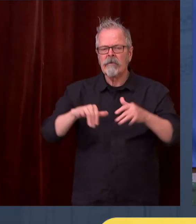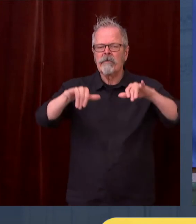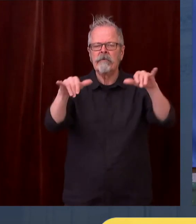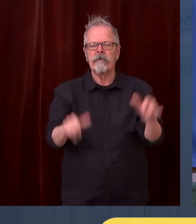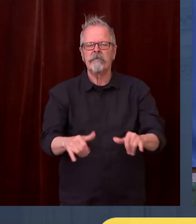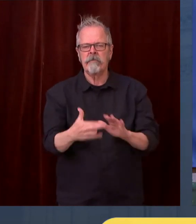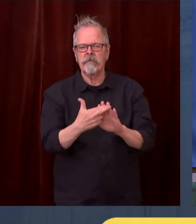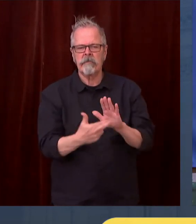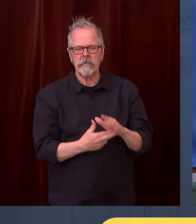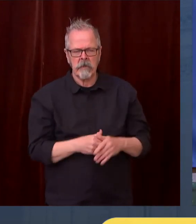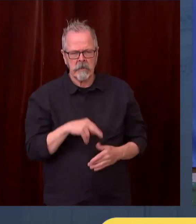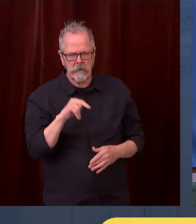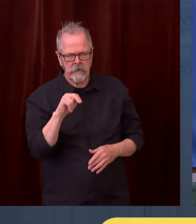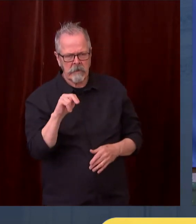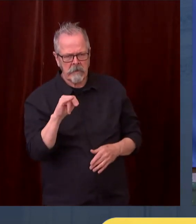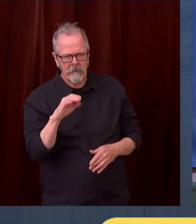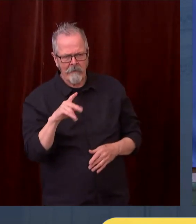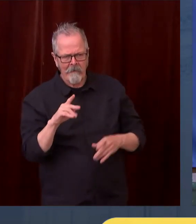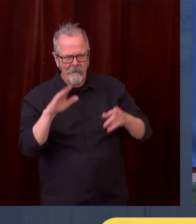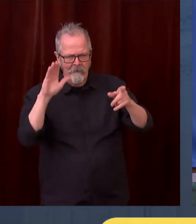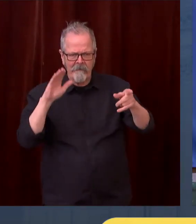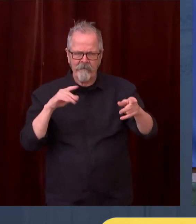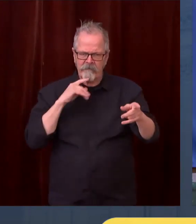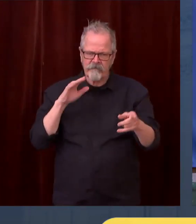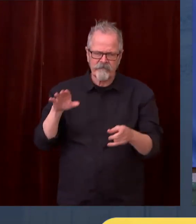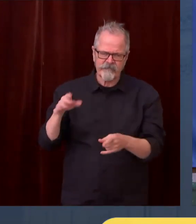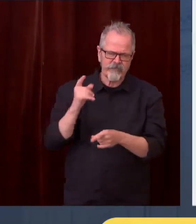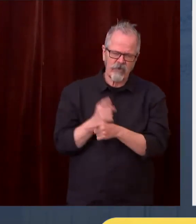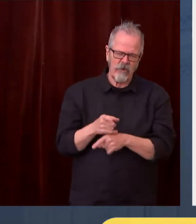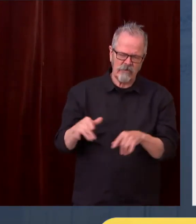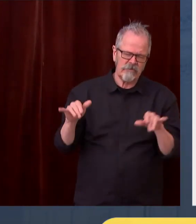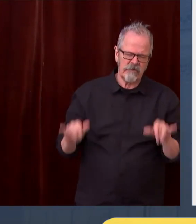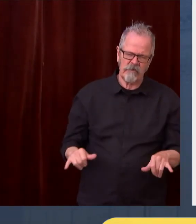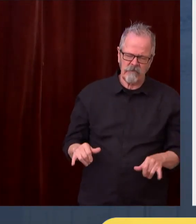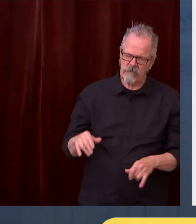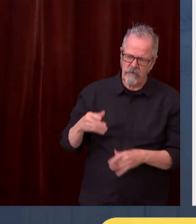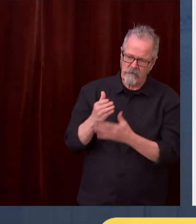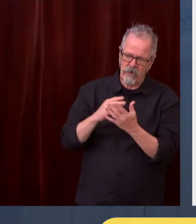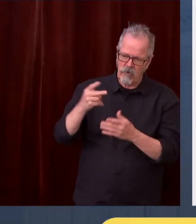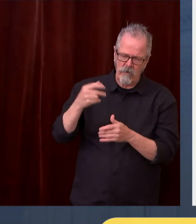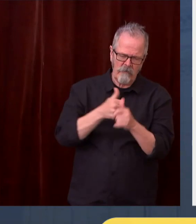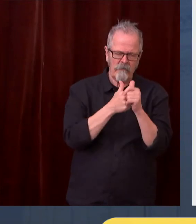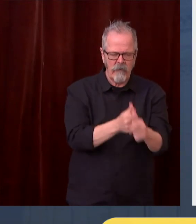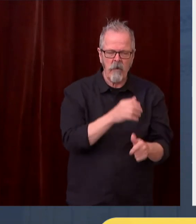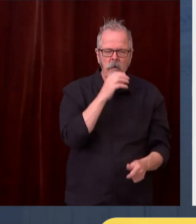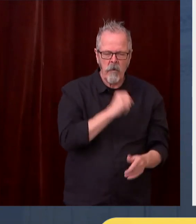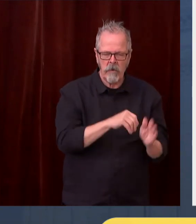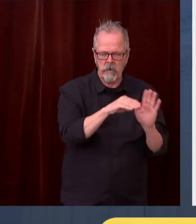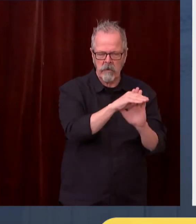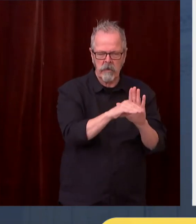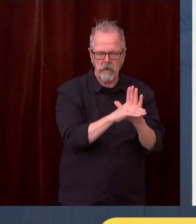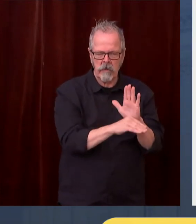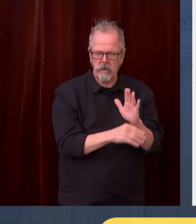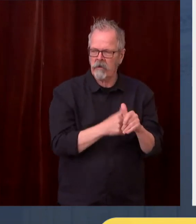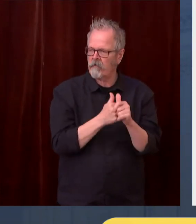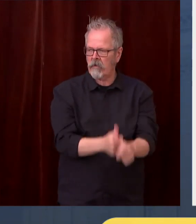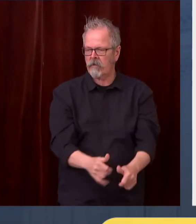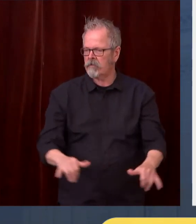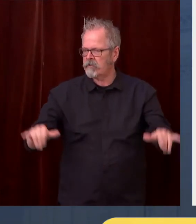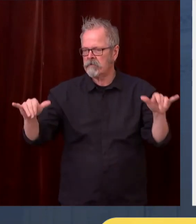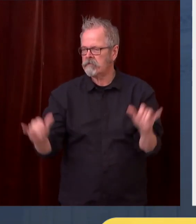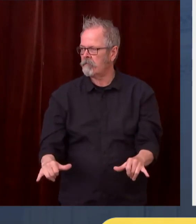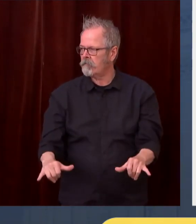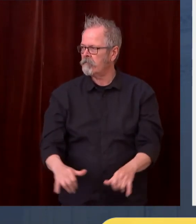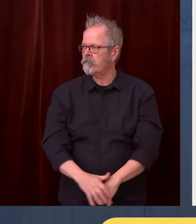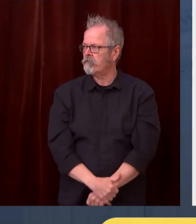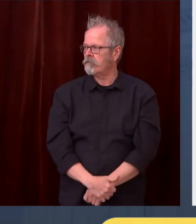At this point in time, we're not contemplating any additional restrictions for Phase 2. I think the Governor is absolutely right. It would be largely the same Phase 2 we've